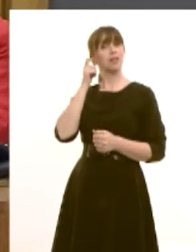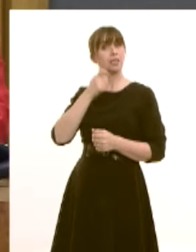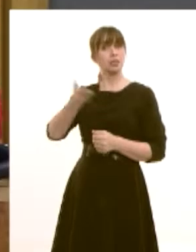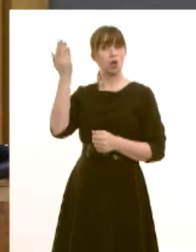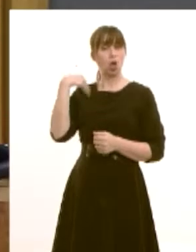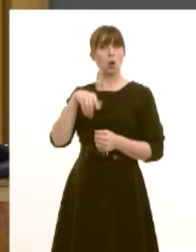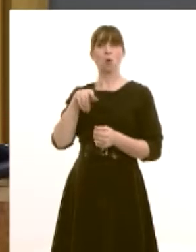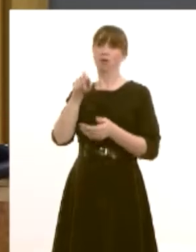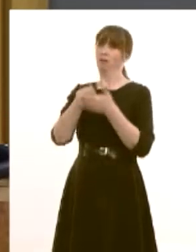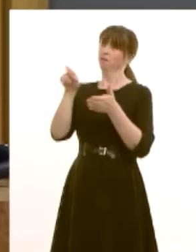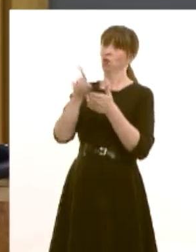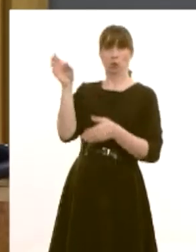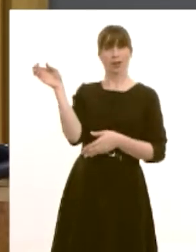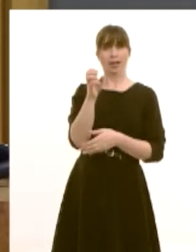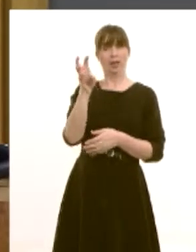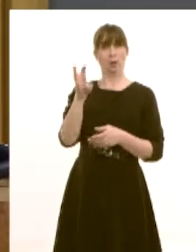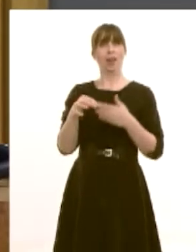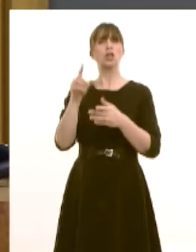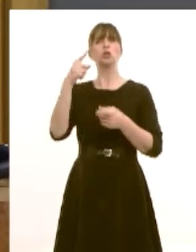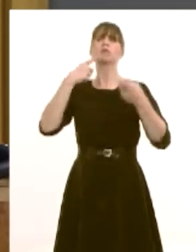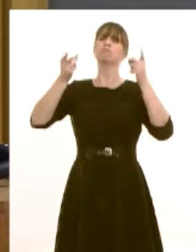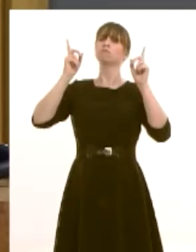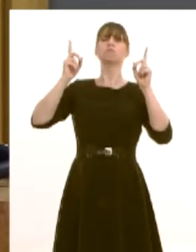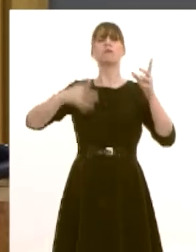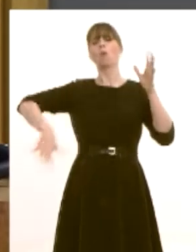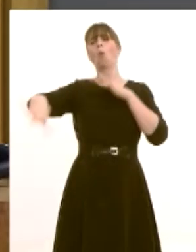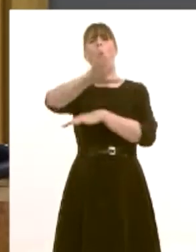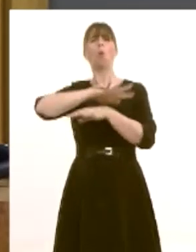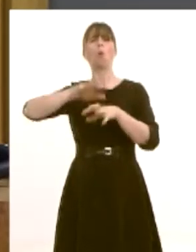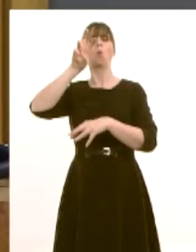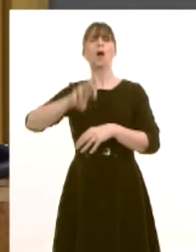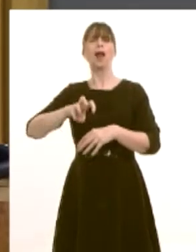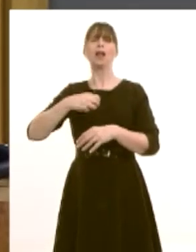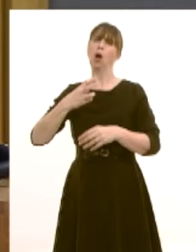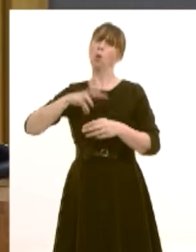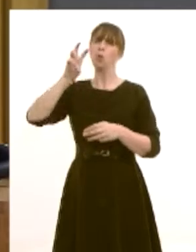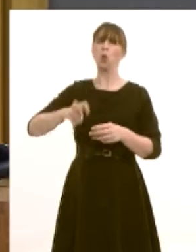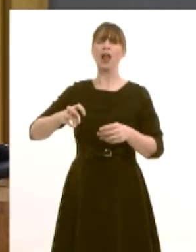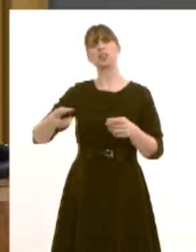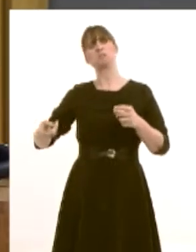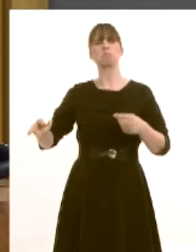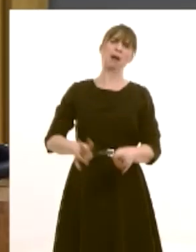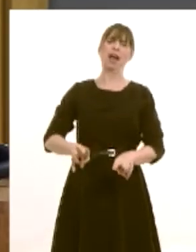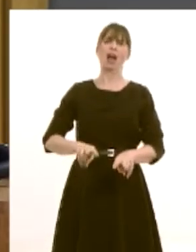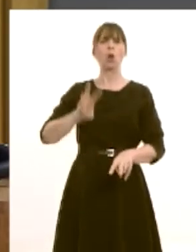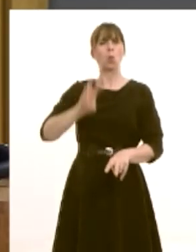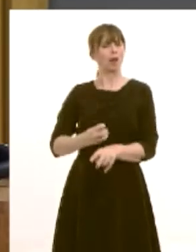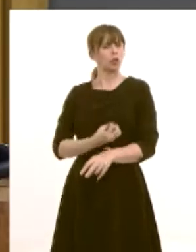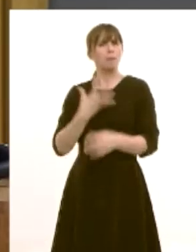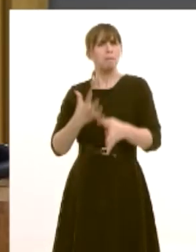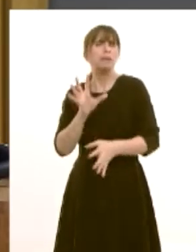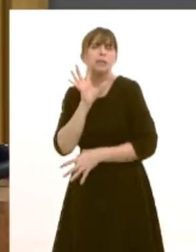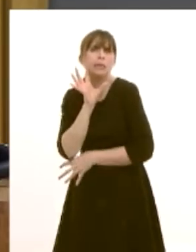ago you said and i quote i want to be the leader for the whole of wales to win back wales welsh labour has to listen